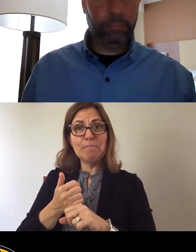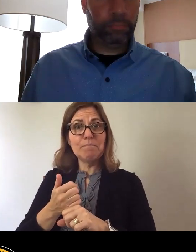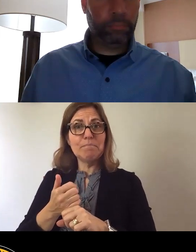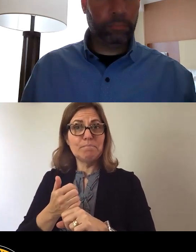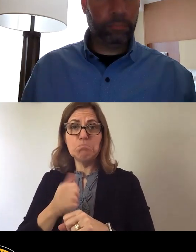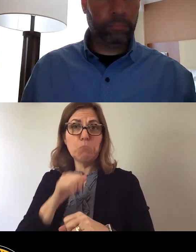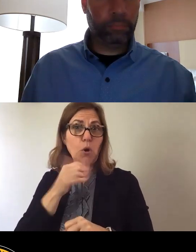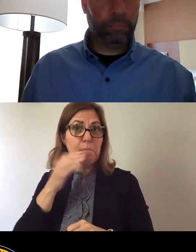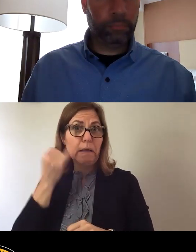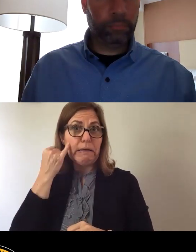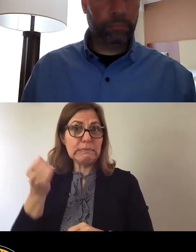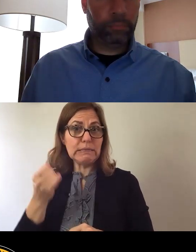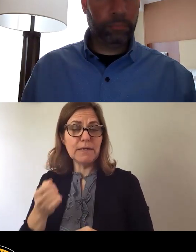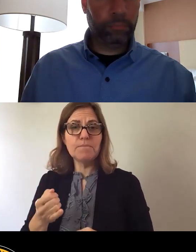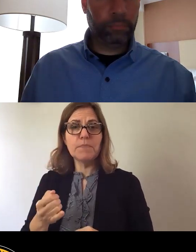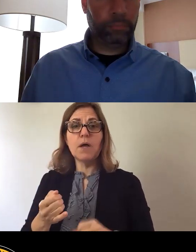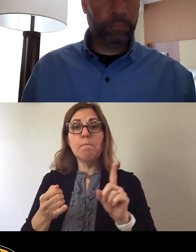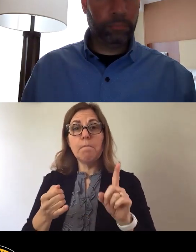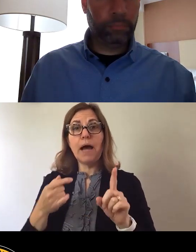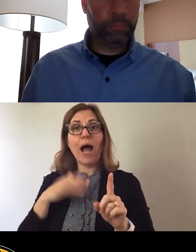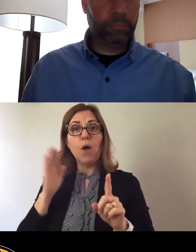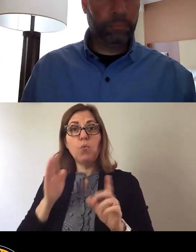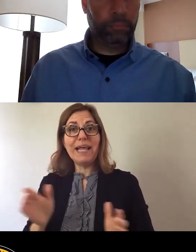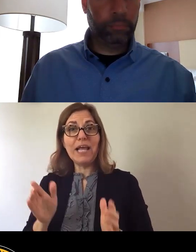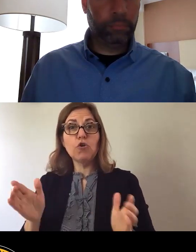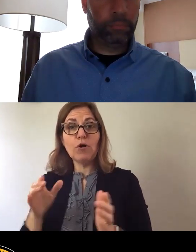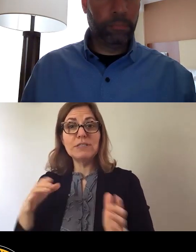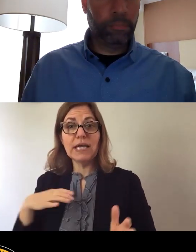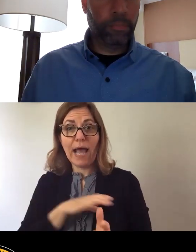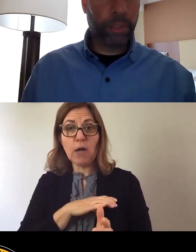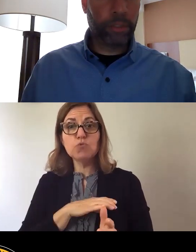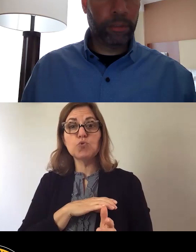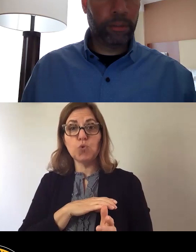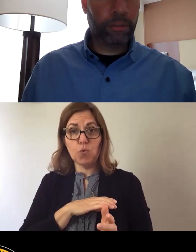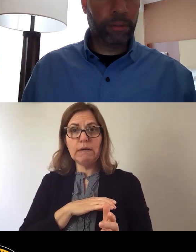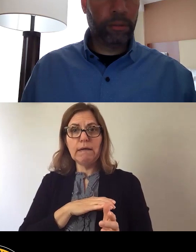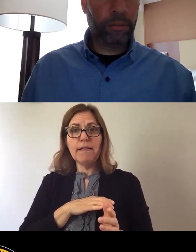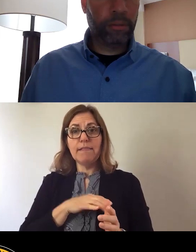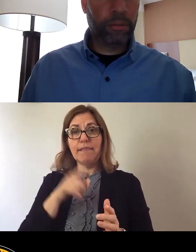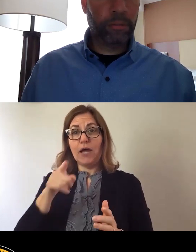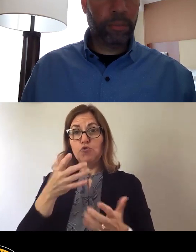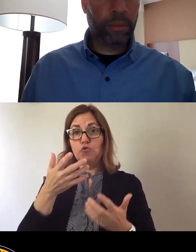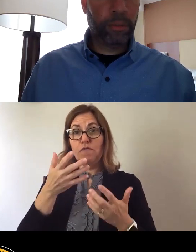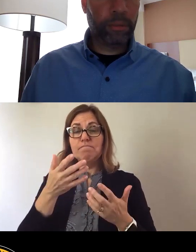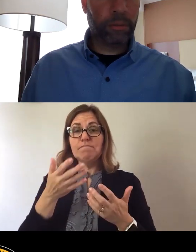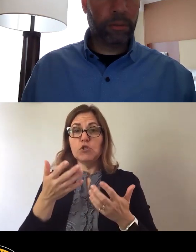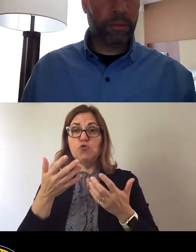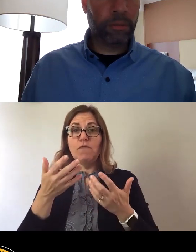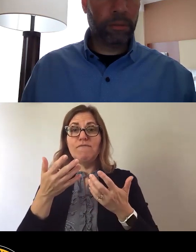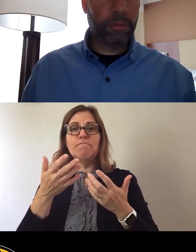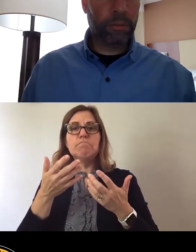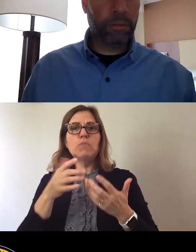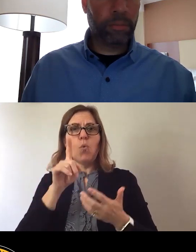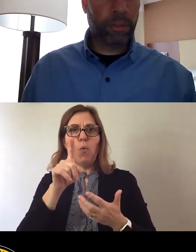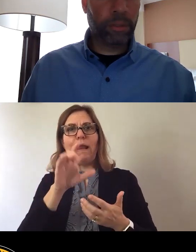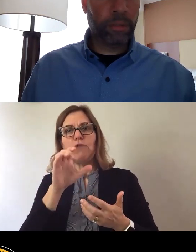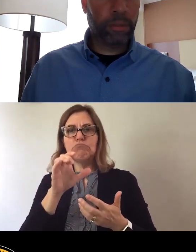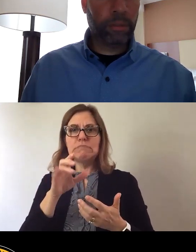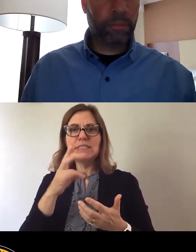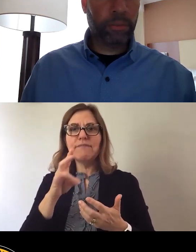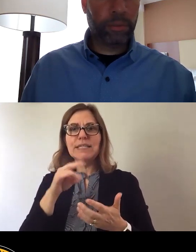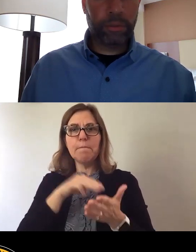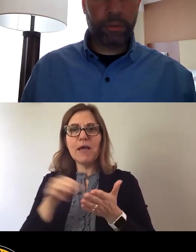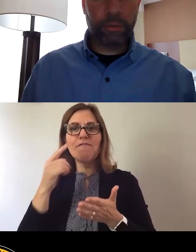is after you've put aside about 117 million for those lost revenues for 2021 and 2022,